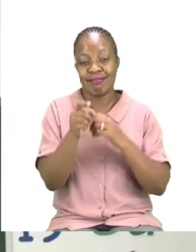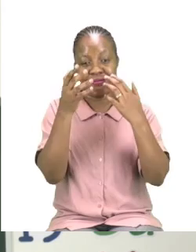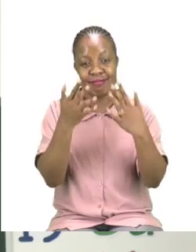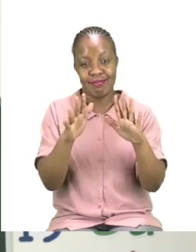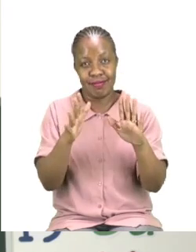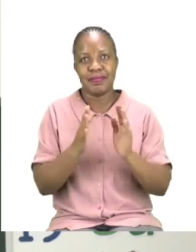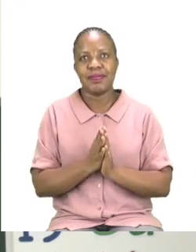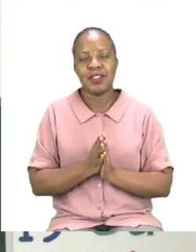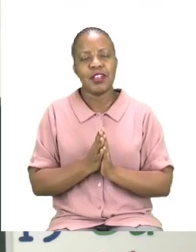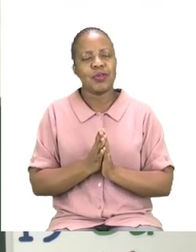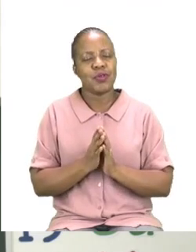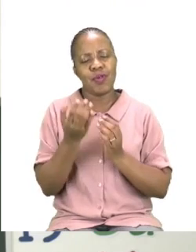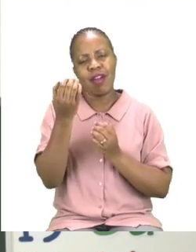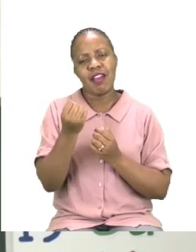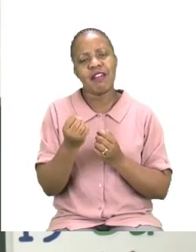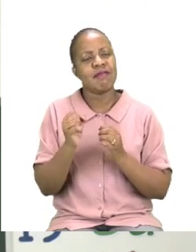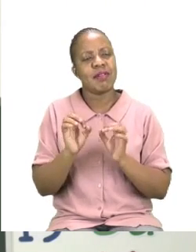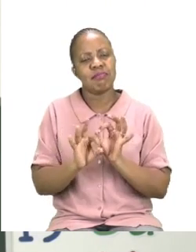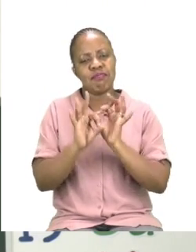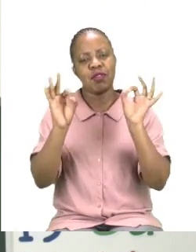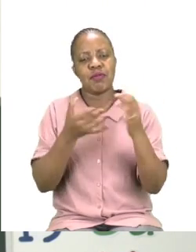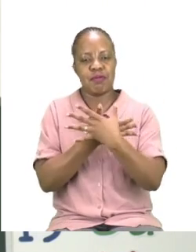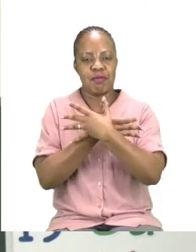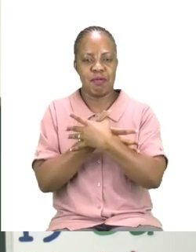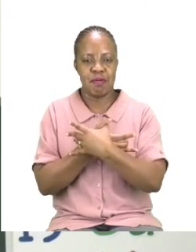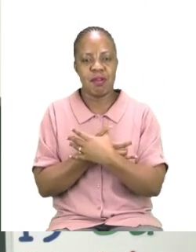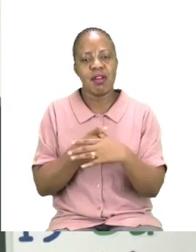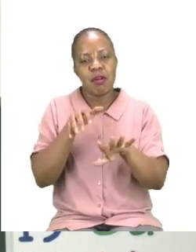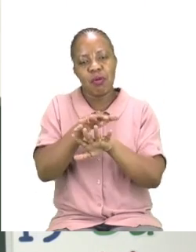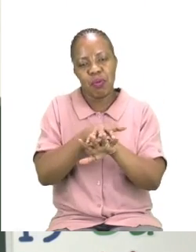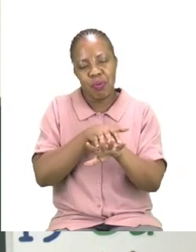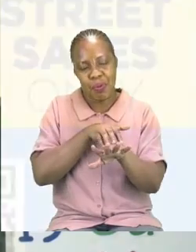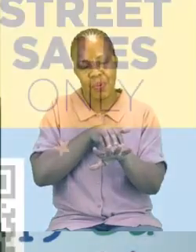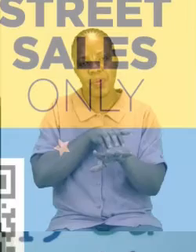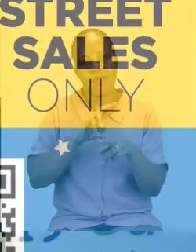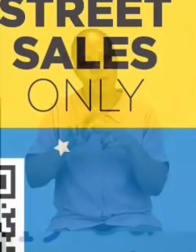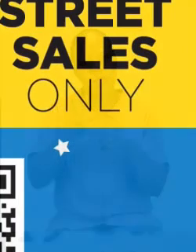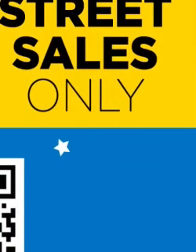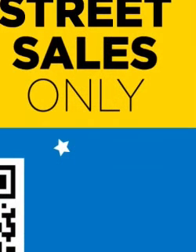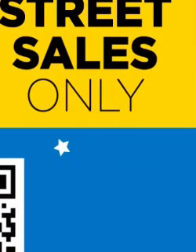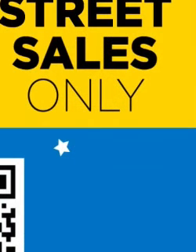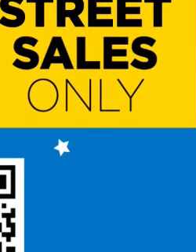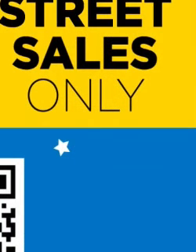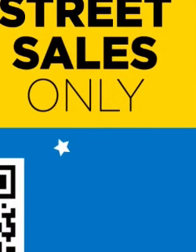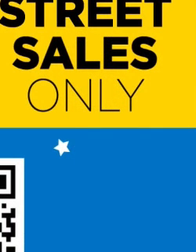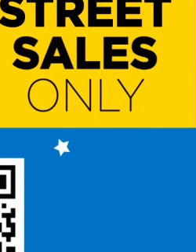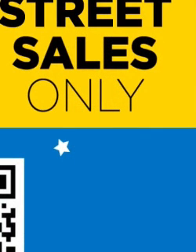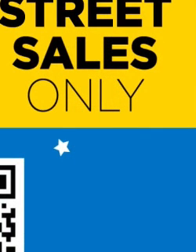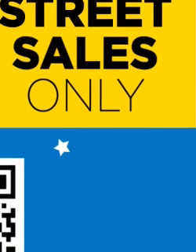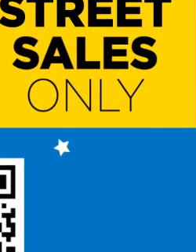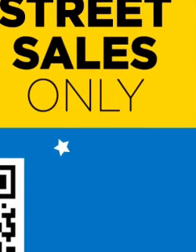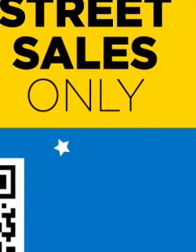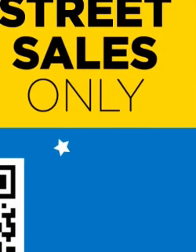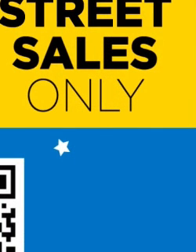butterfly. Take your time and I will see you after our commercial break. Follow us on MyZone Facebook,